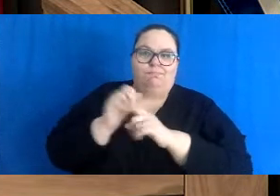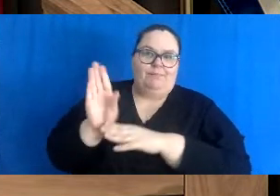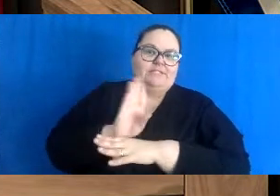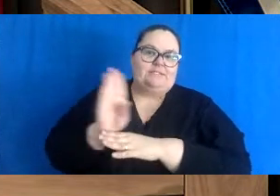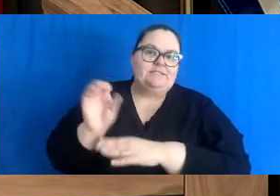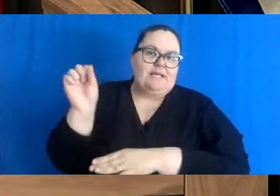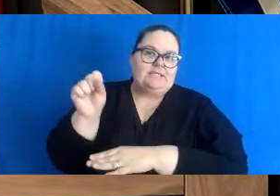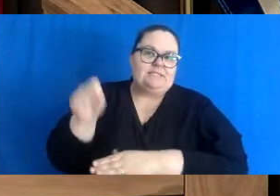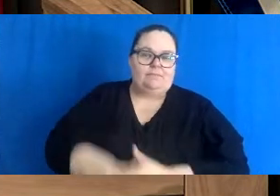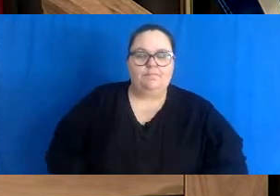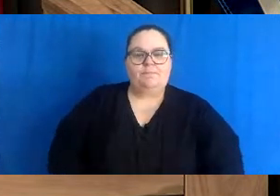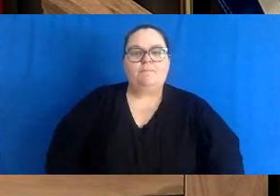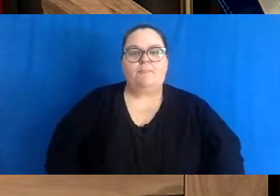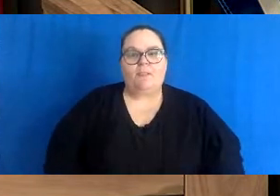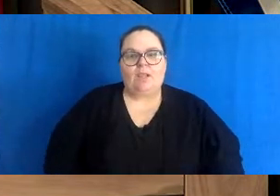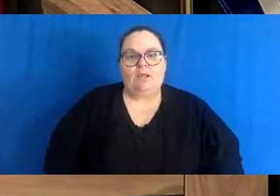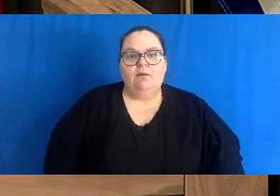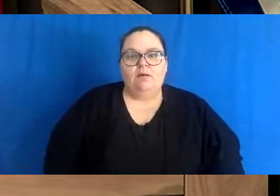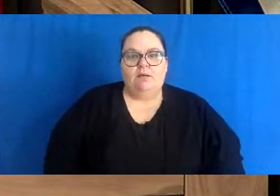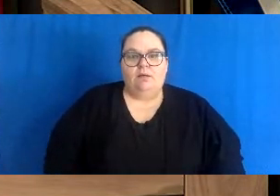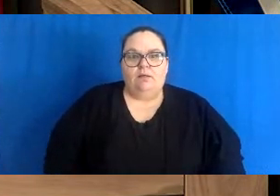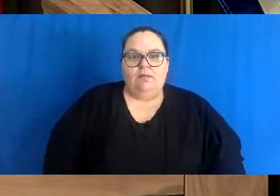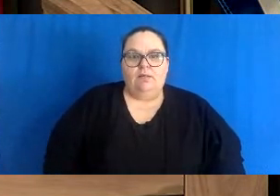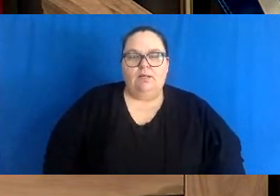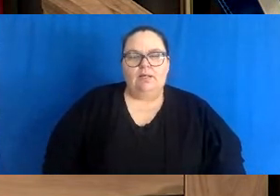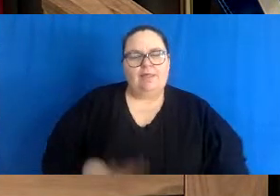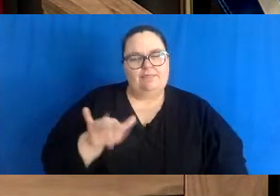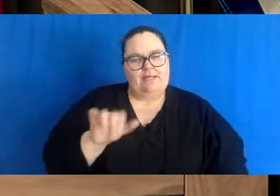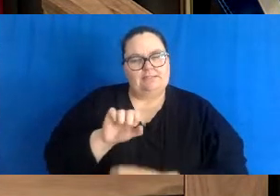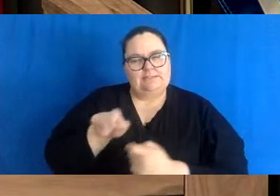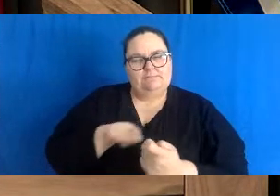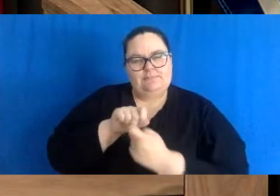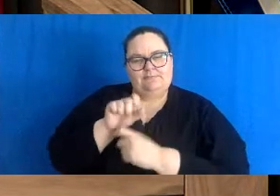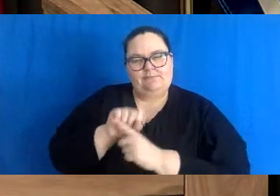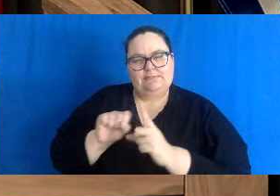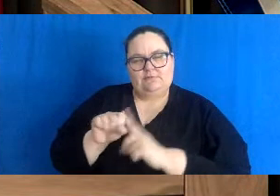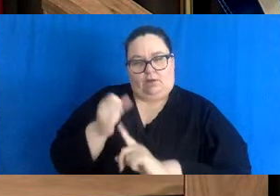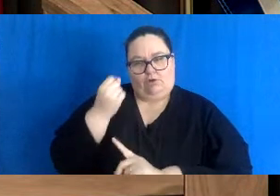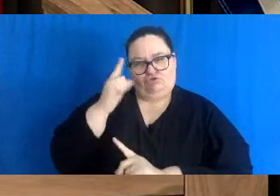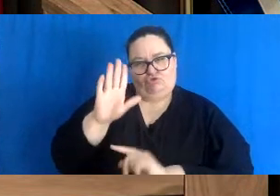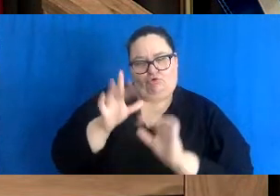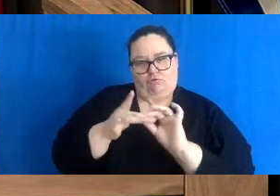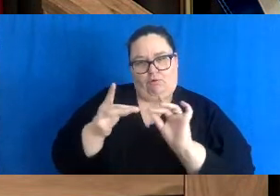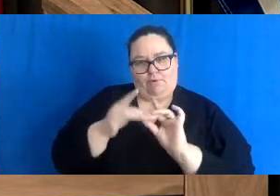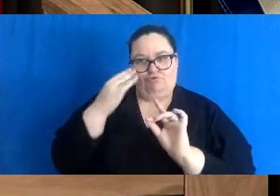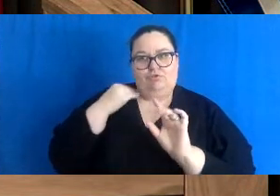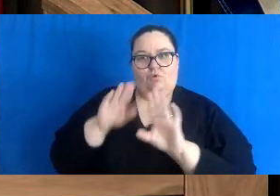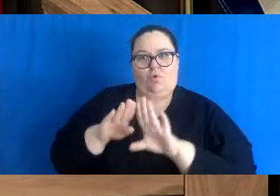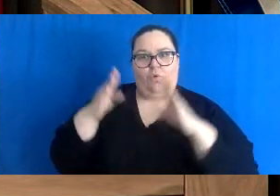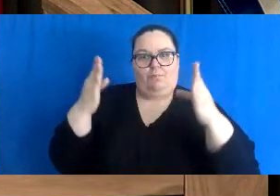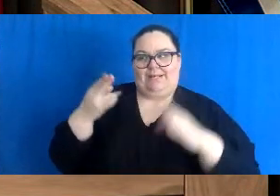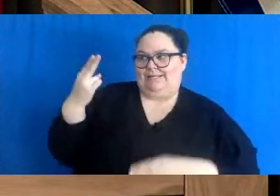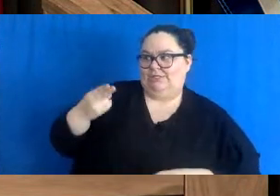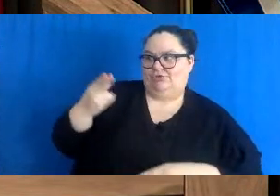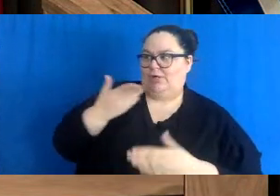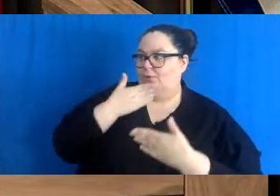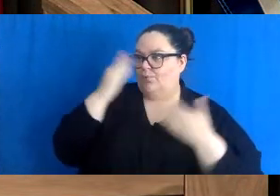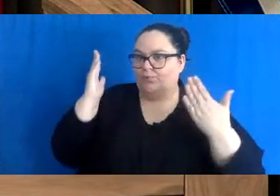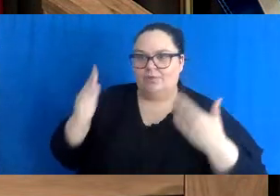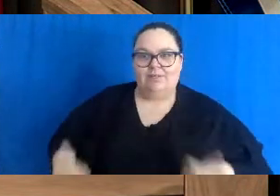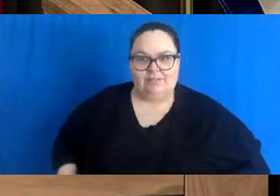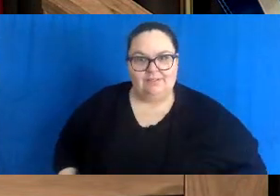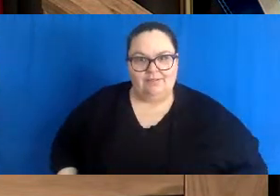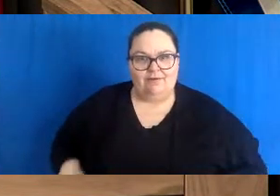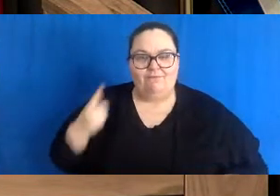I don't know those specific situations. I can understand ones that opened. It's hard to have a history there of what it looks like for